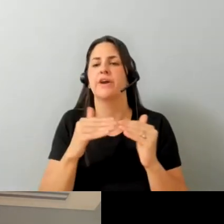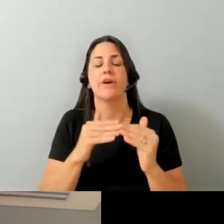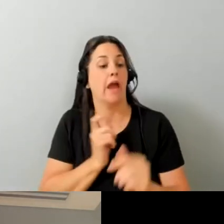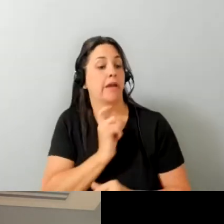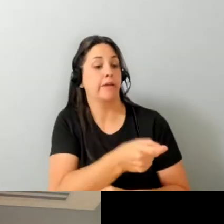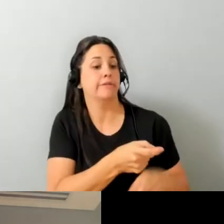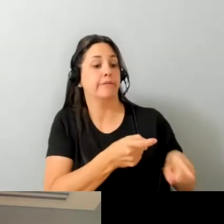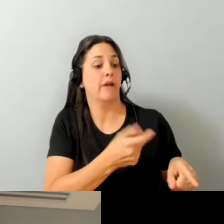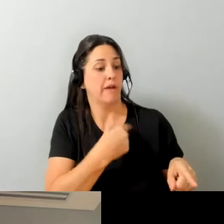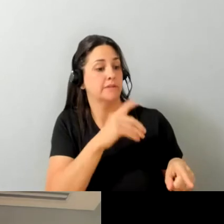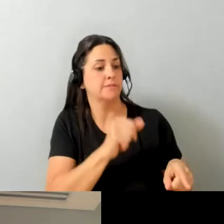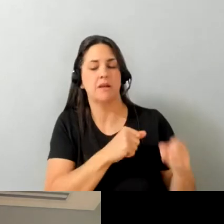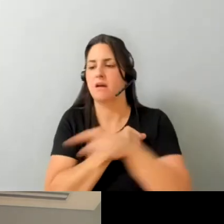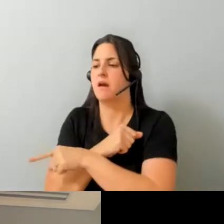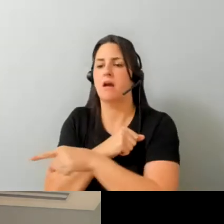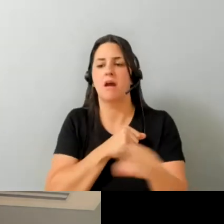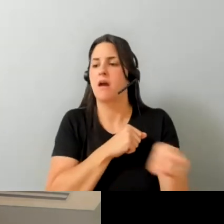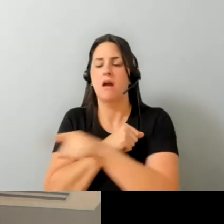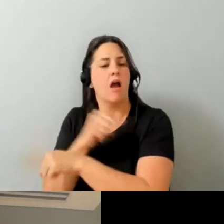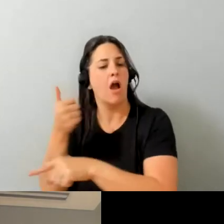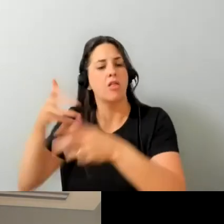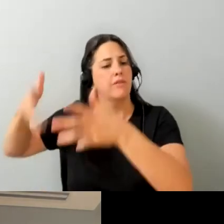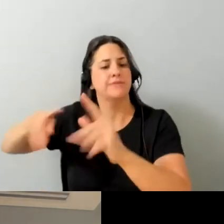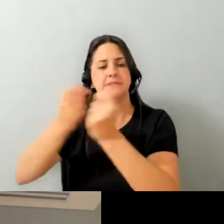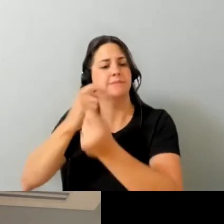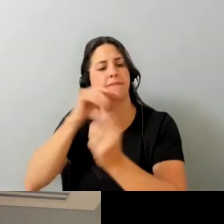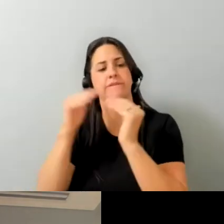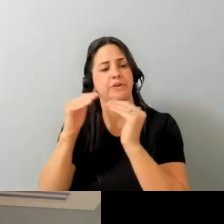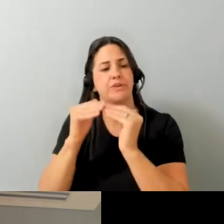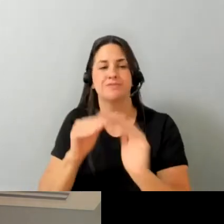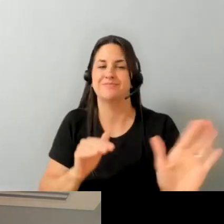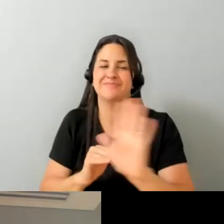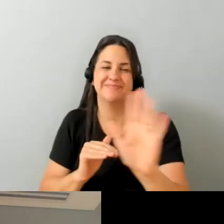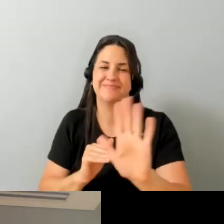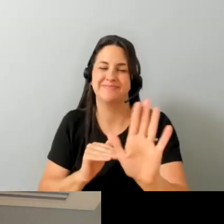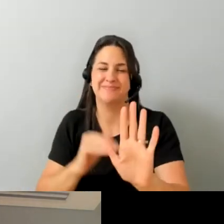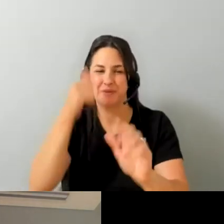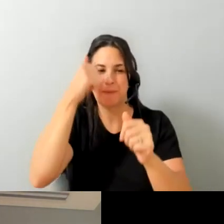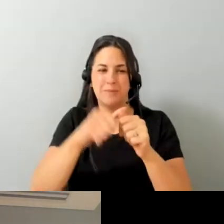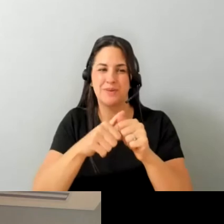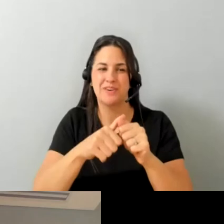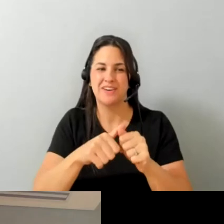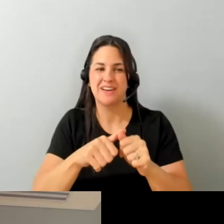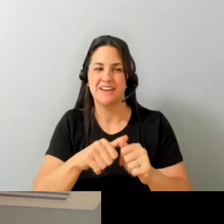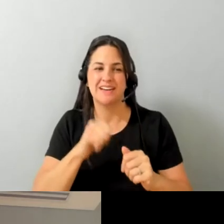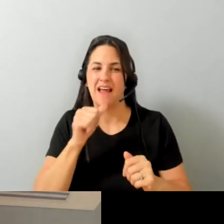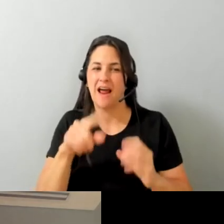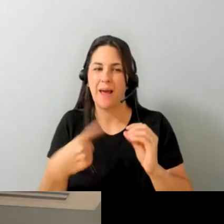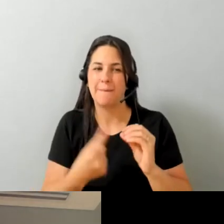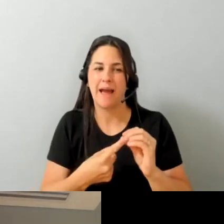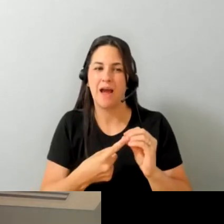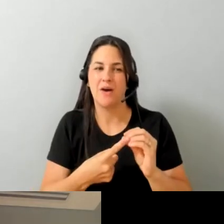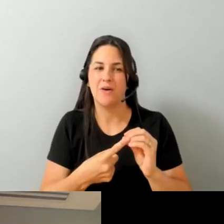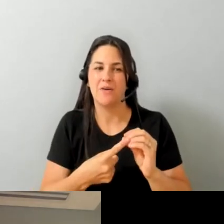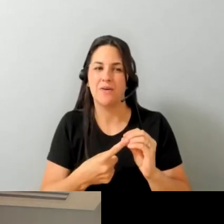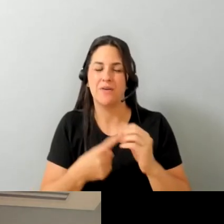have a disability how is it fair to the rest of my team we got to keep in mind it's not about um equal like